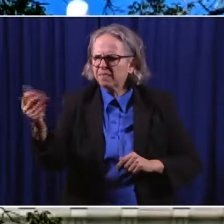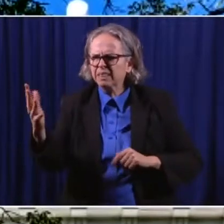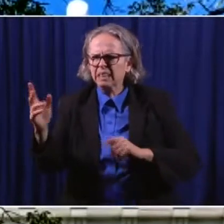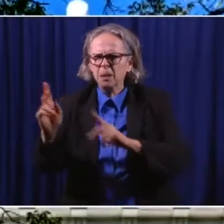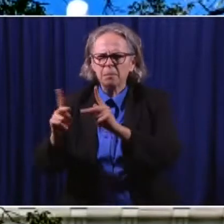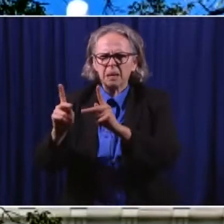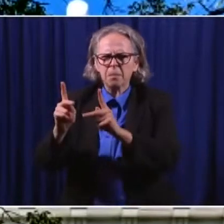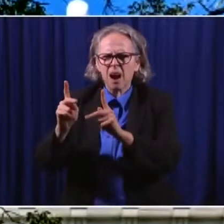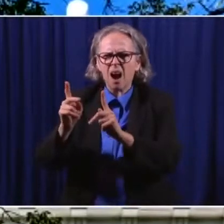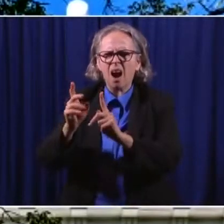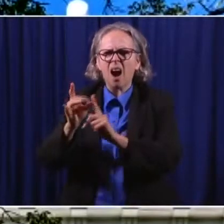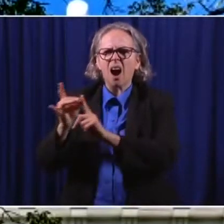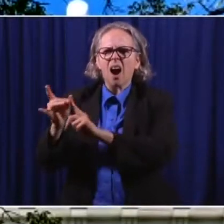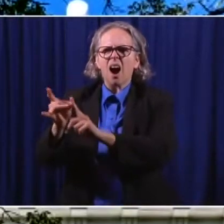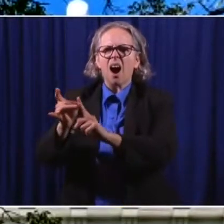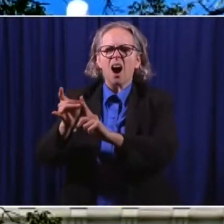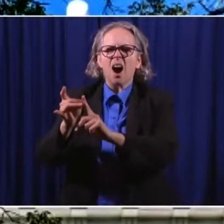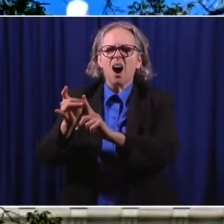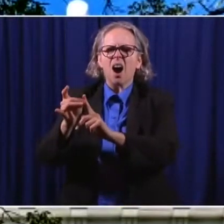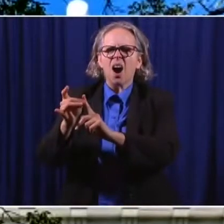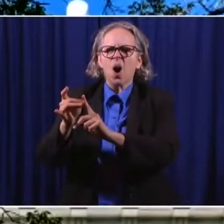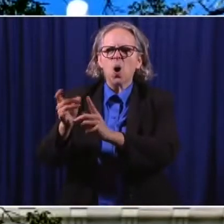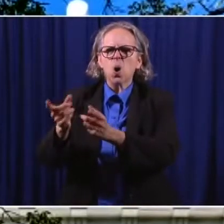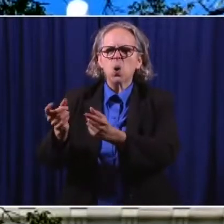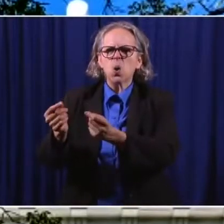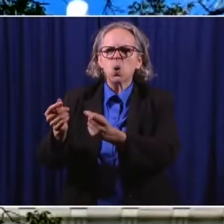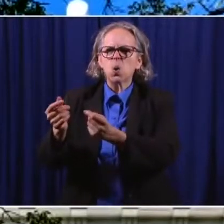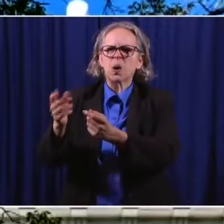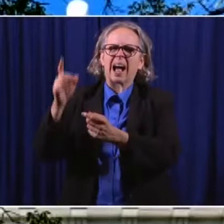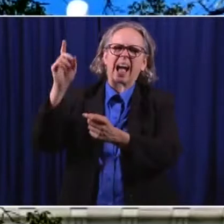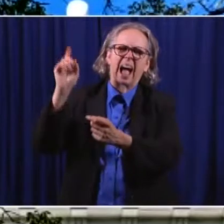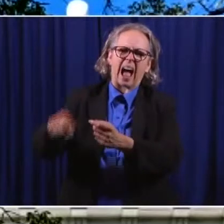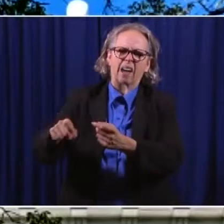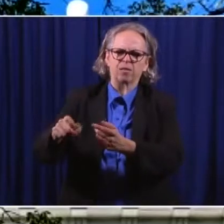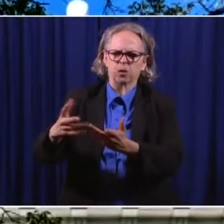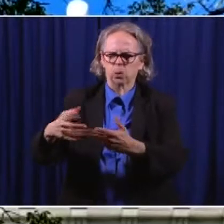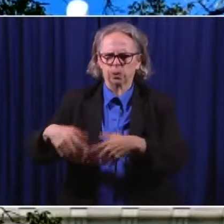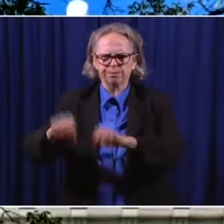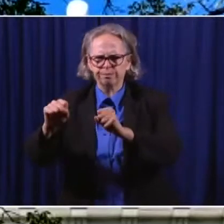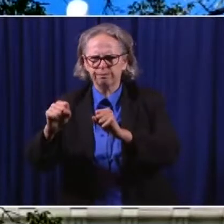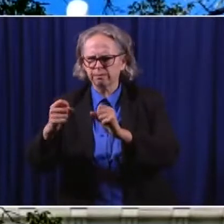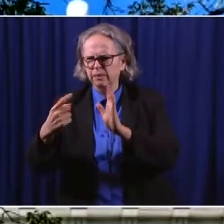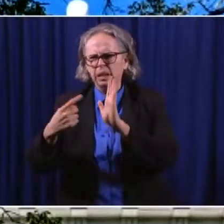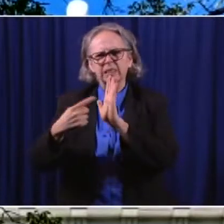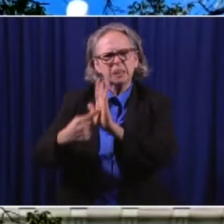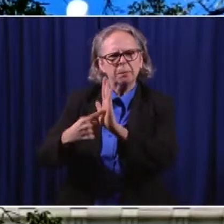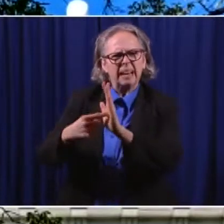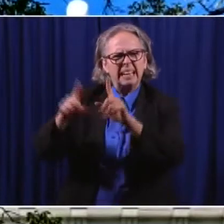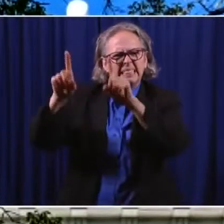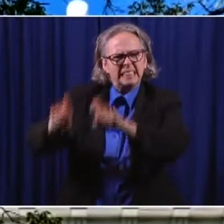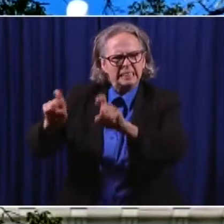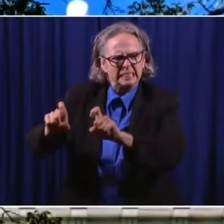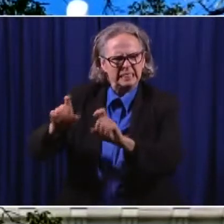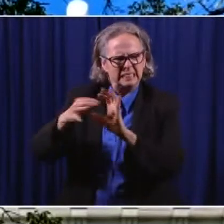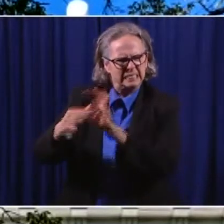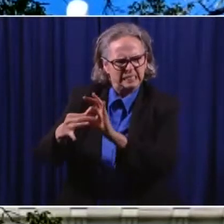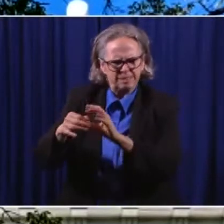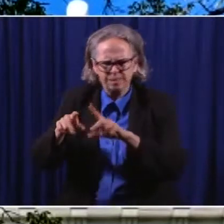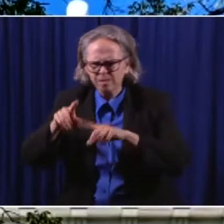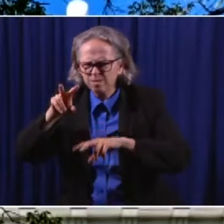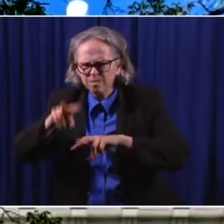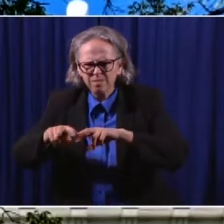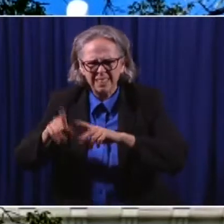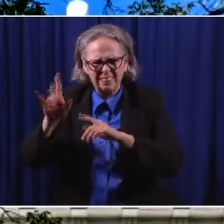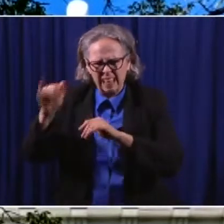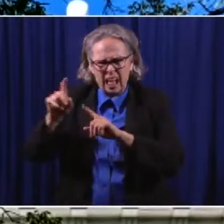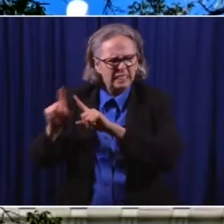doing symptomatic testing, and we're only able to start doing any asymptomatic testing middle of last week with